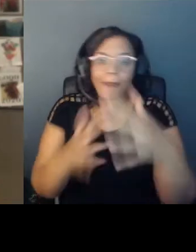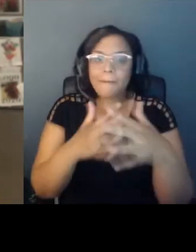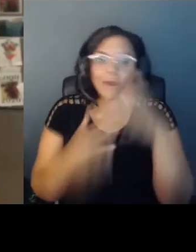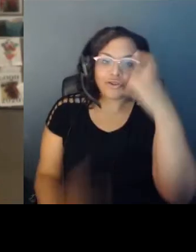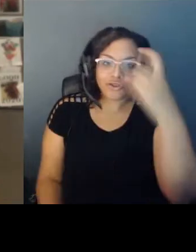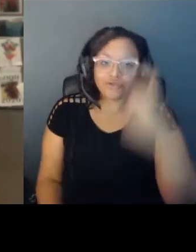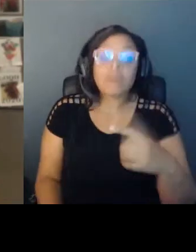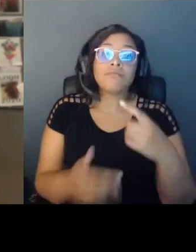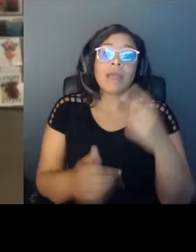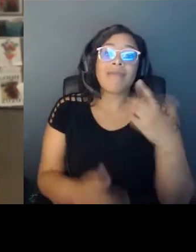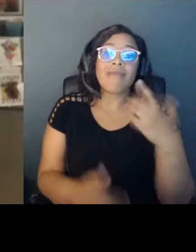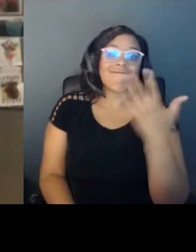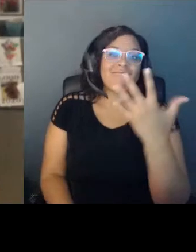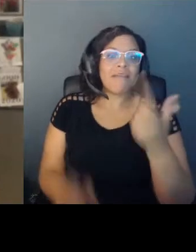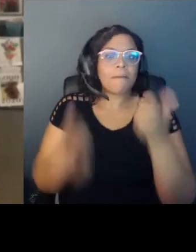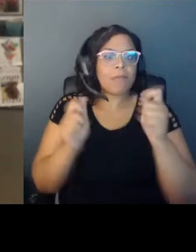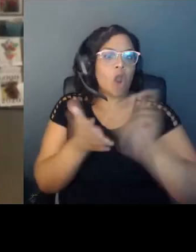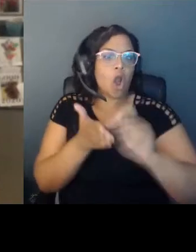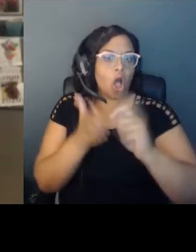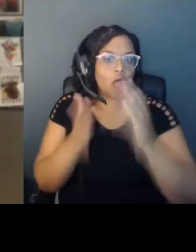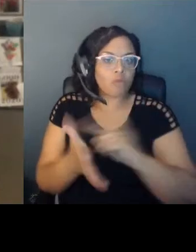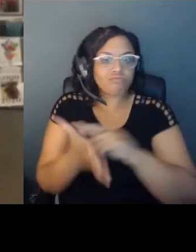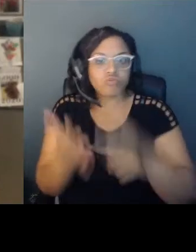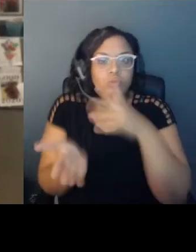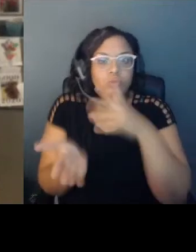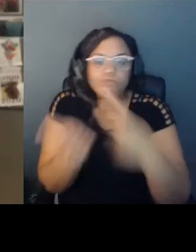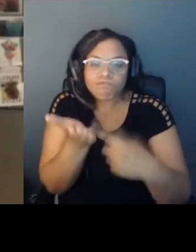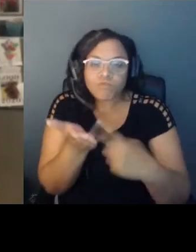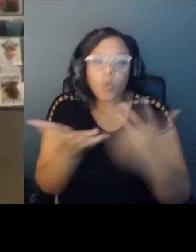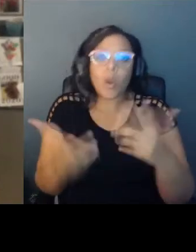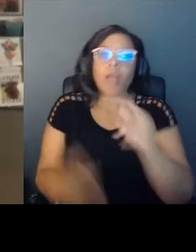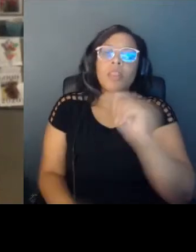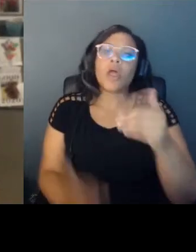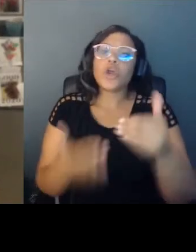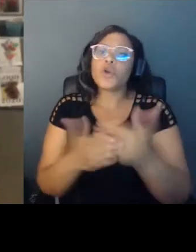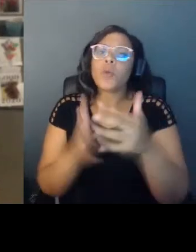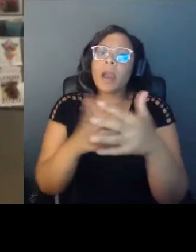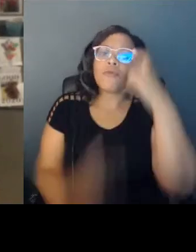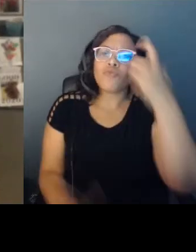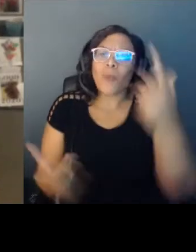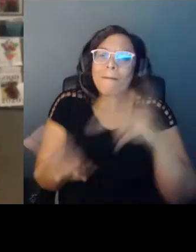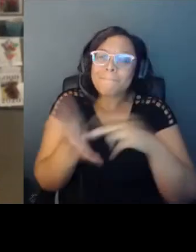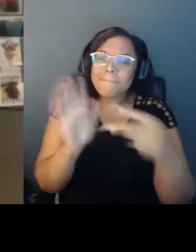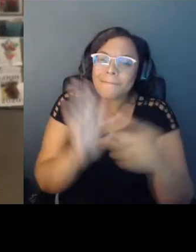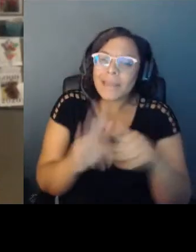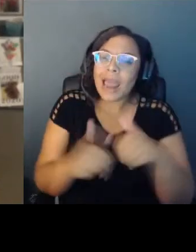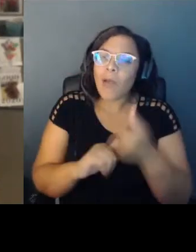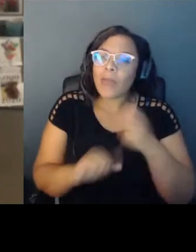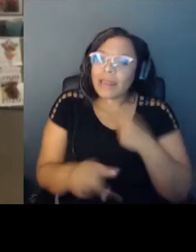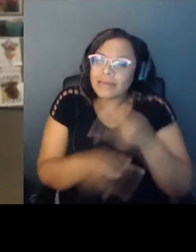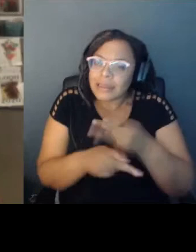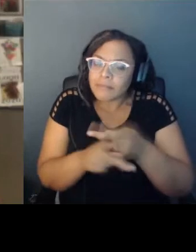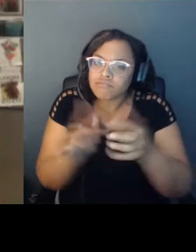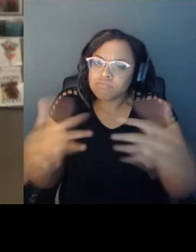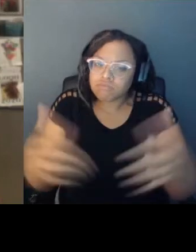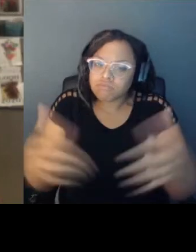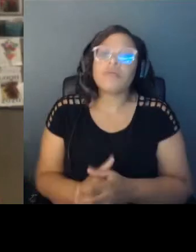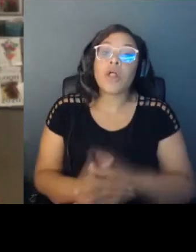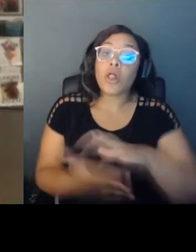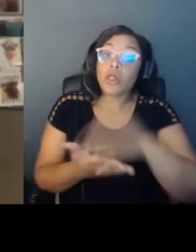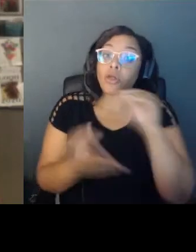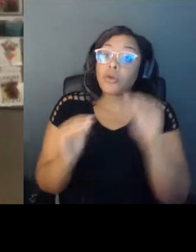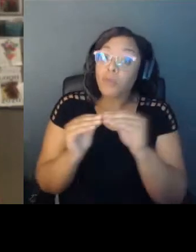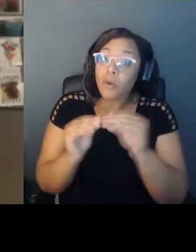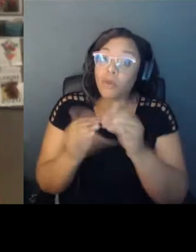American Dream means and can become for people long kept at its margins. Learn more at 13.org slash New American Dream.